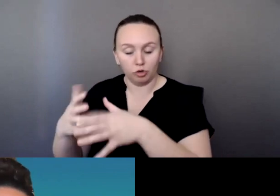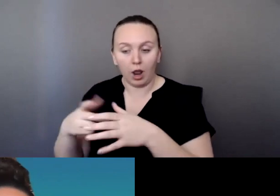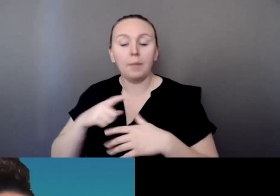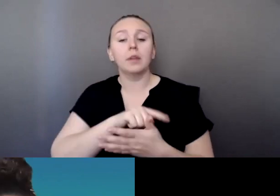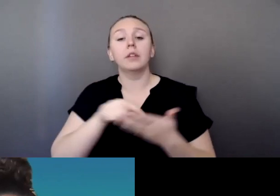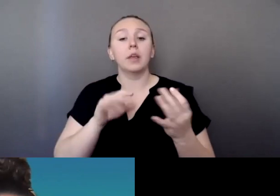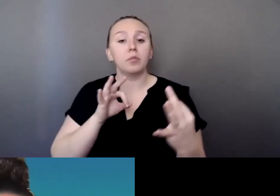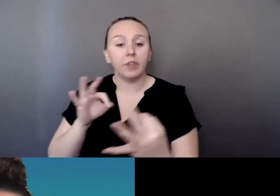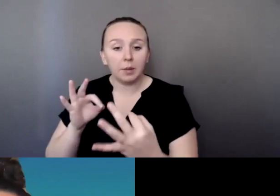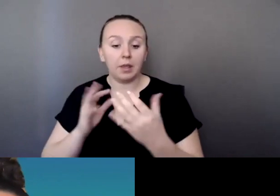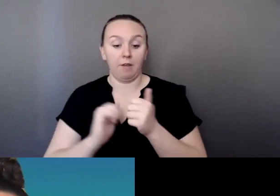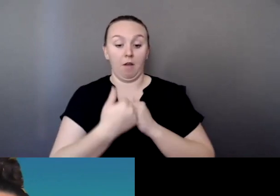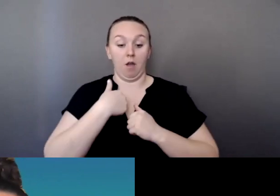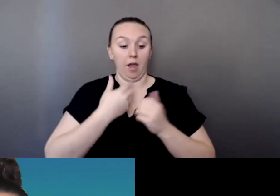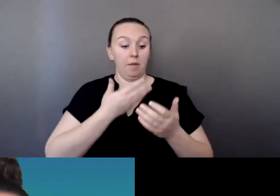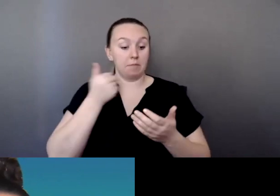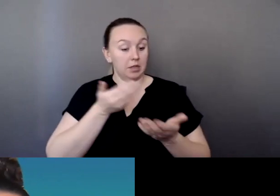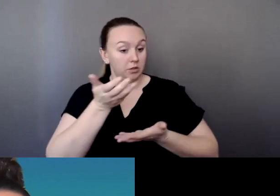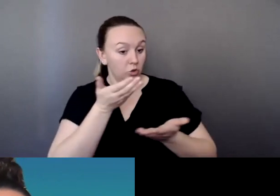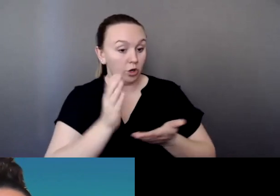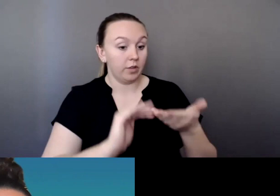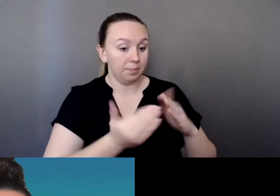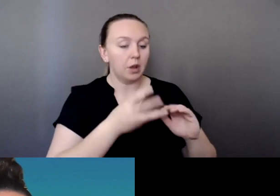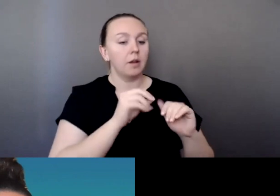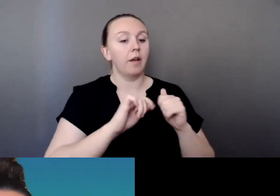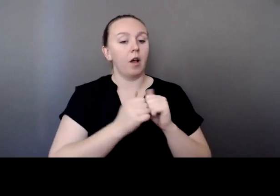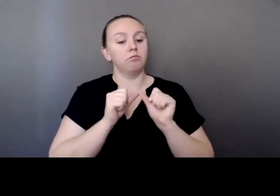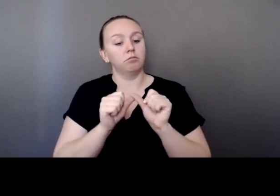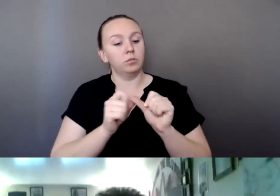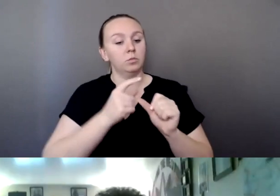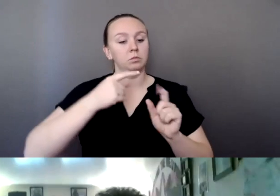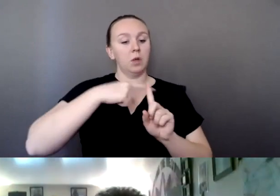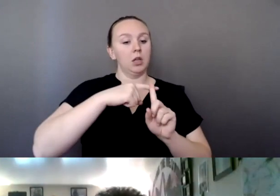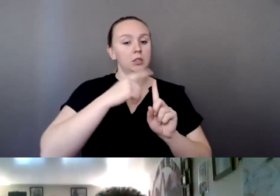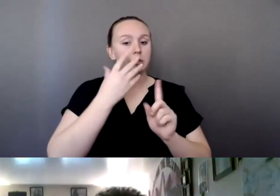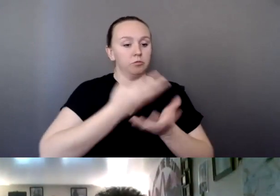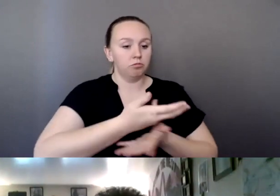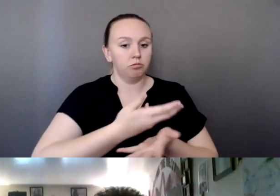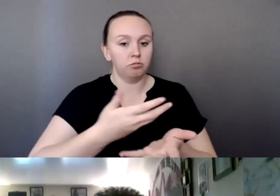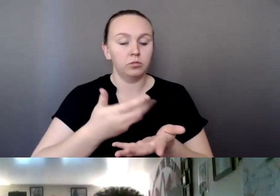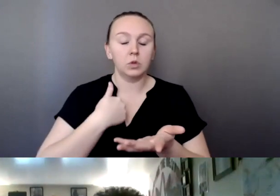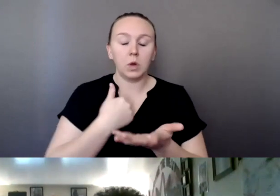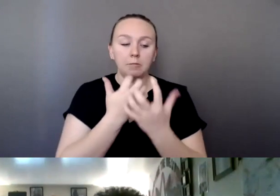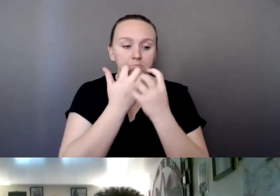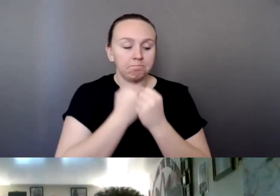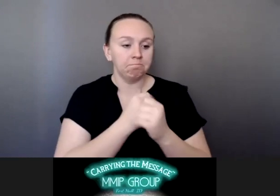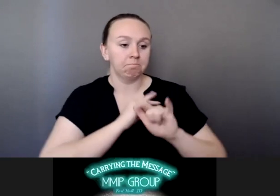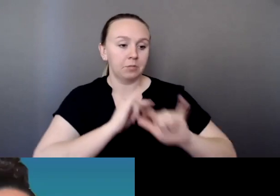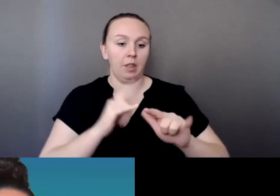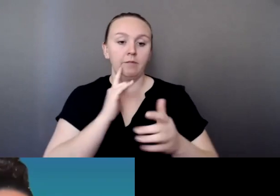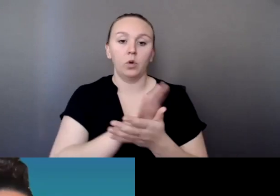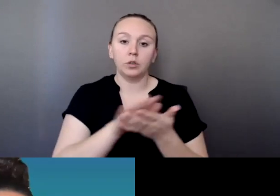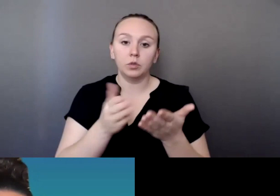community and continue to serve the community in a good way. So I have deep gratitude and love for all of you. I do want to,